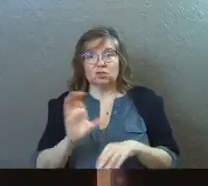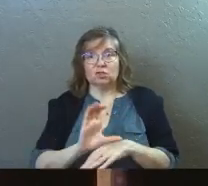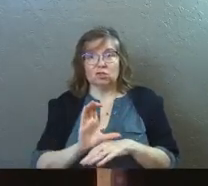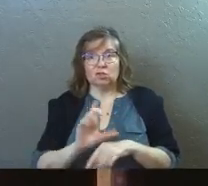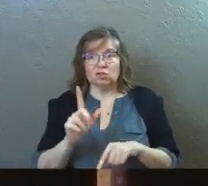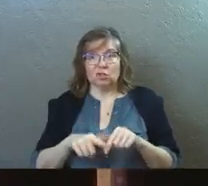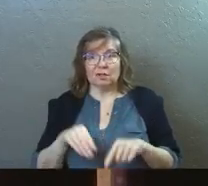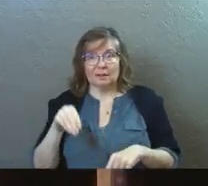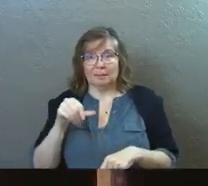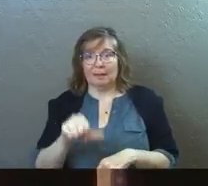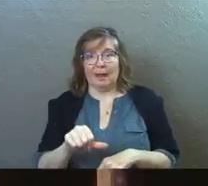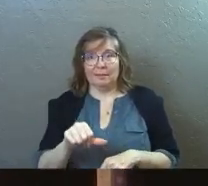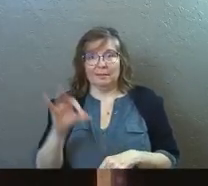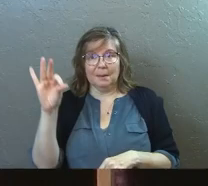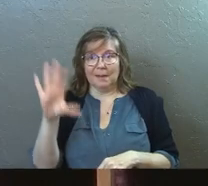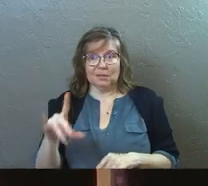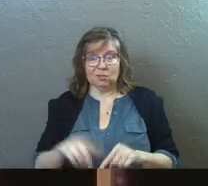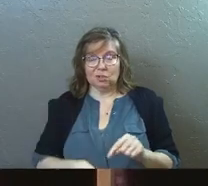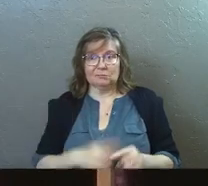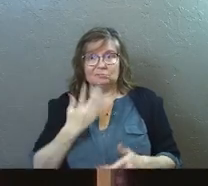churches couldn't pay their pastors?